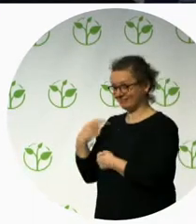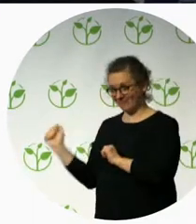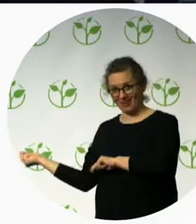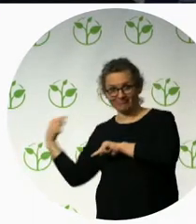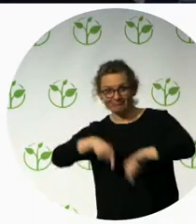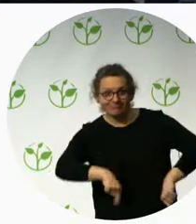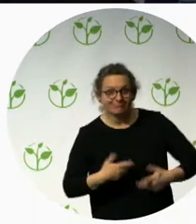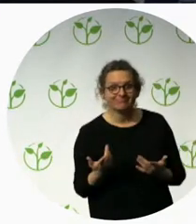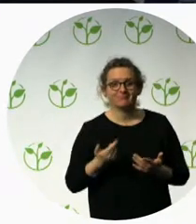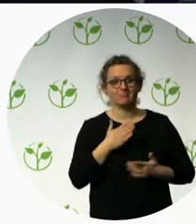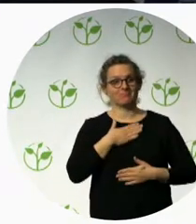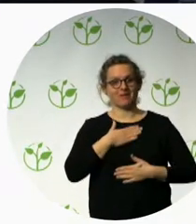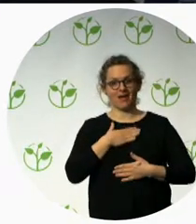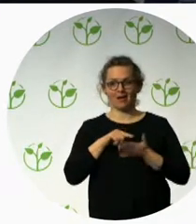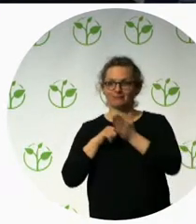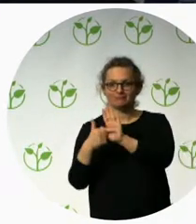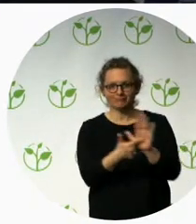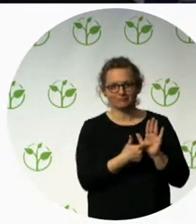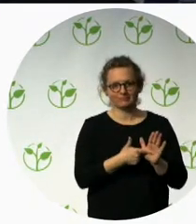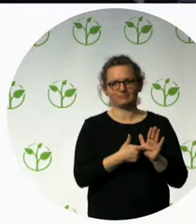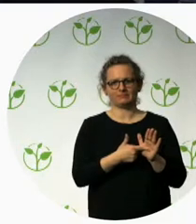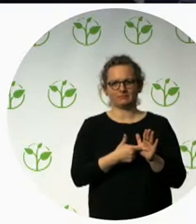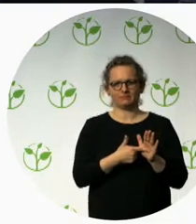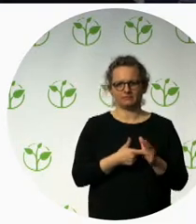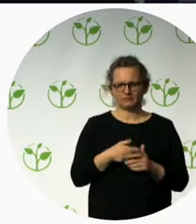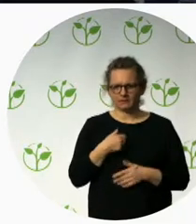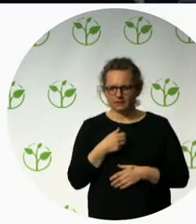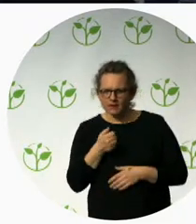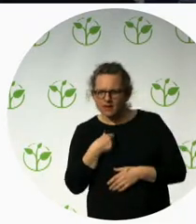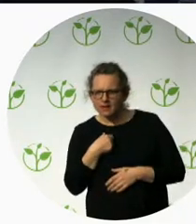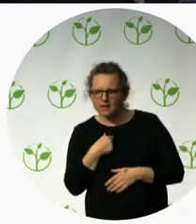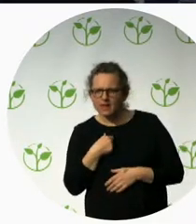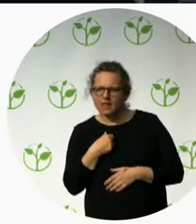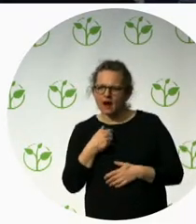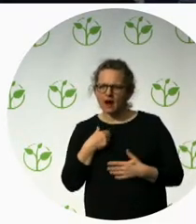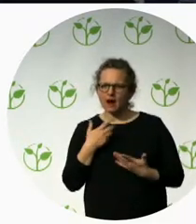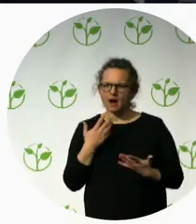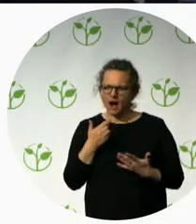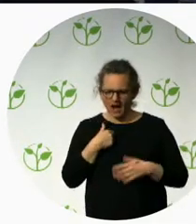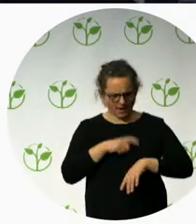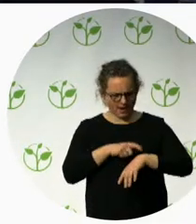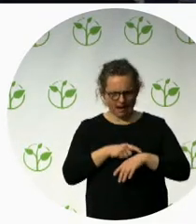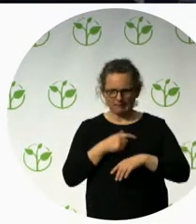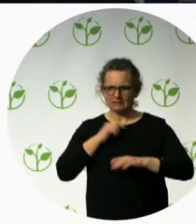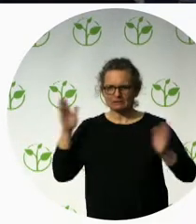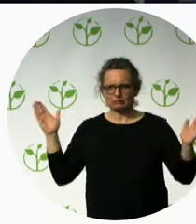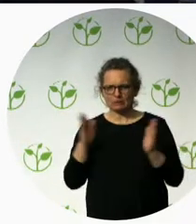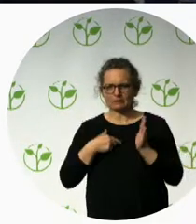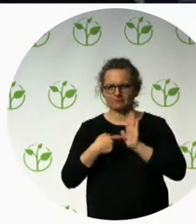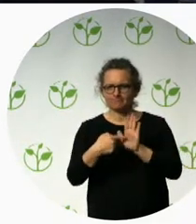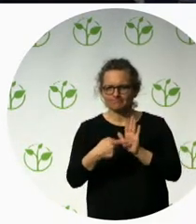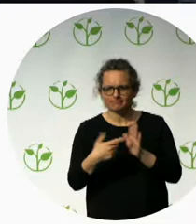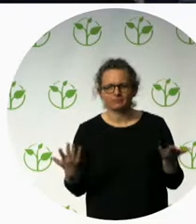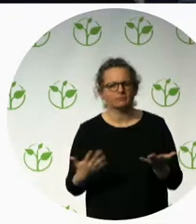Today I'm going to describe in a few minutes, because this is a time of law, the activities that we are trying to do, that we are doing actually